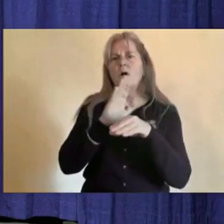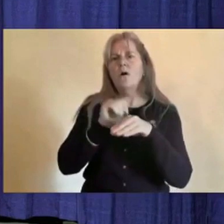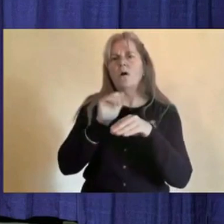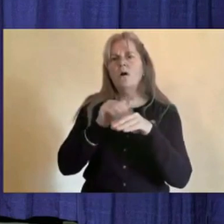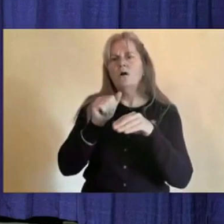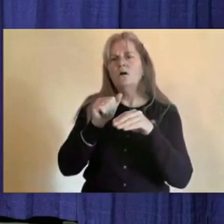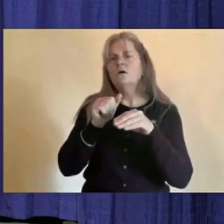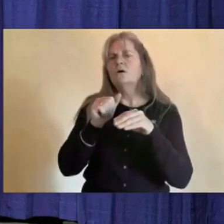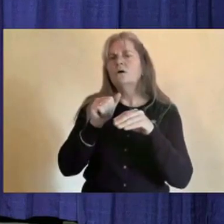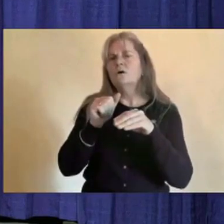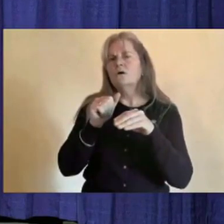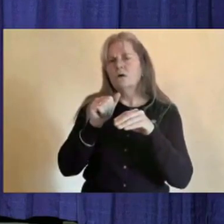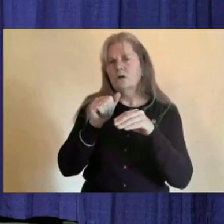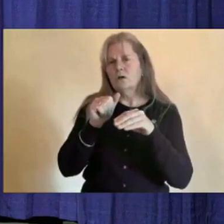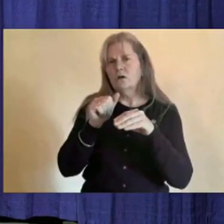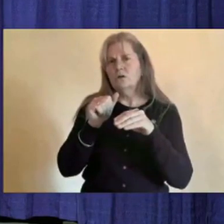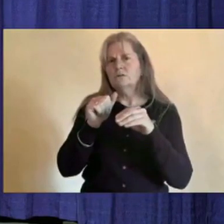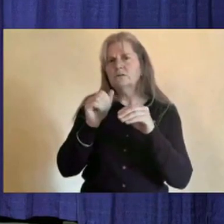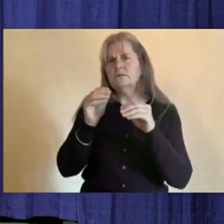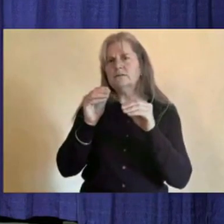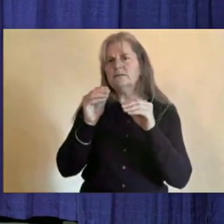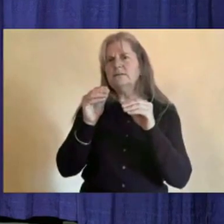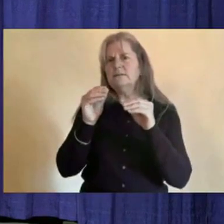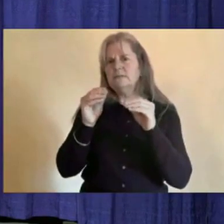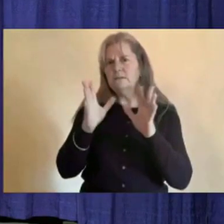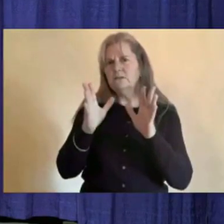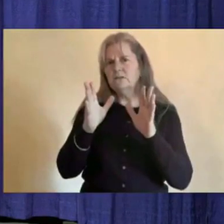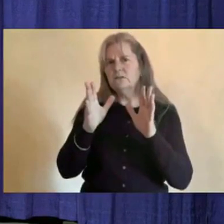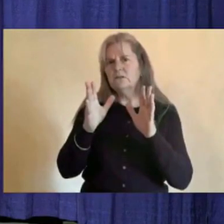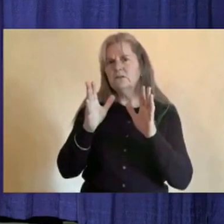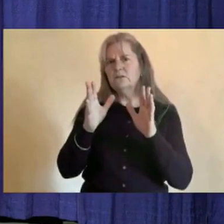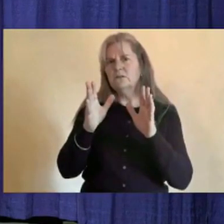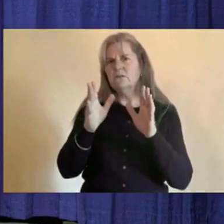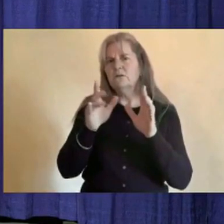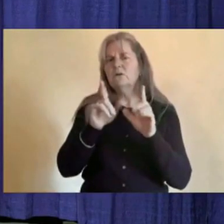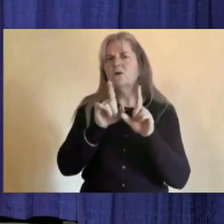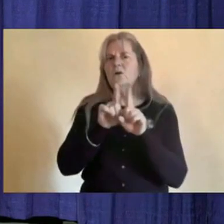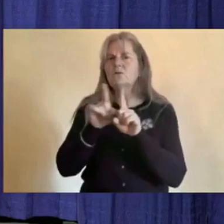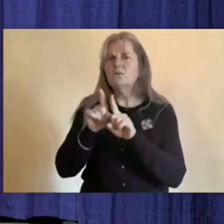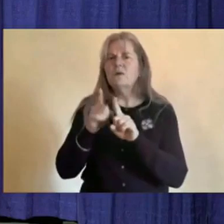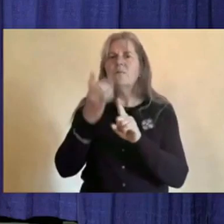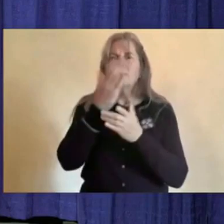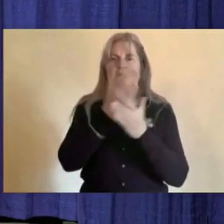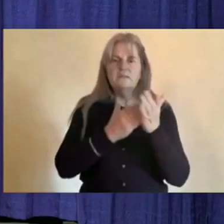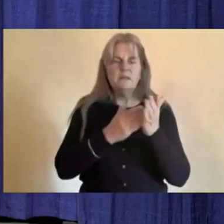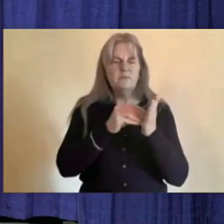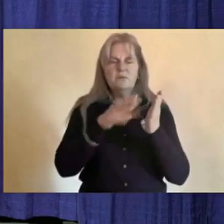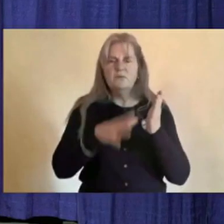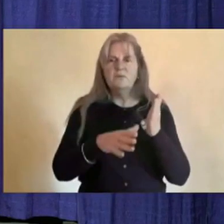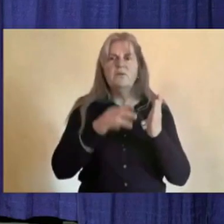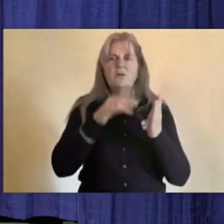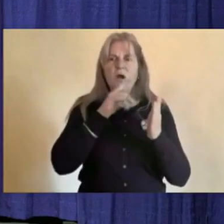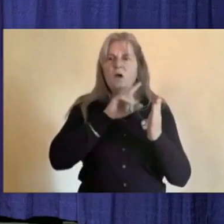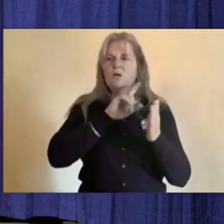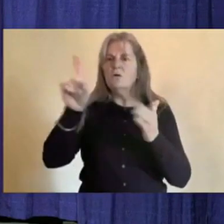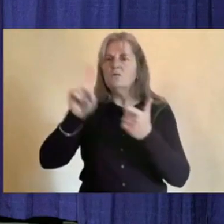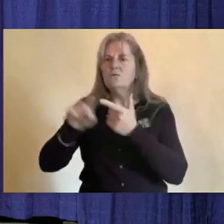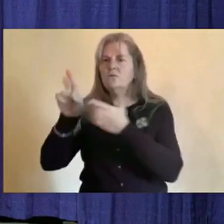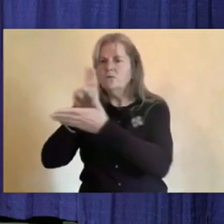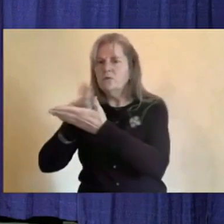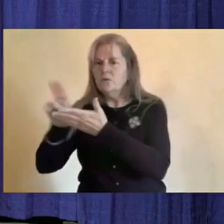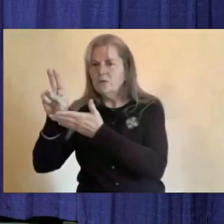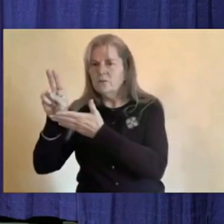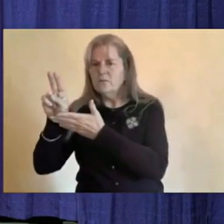students who perhaps haven't returned to university but might be interested in providing some teaching